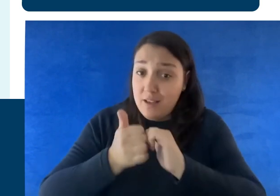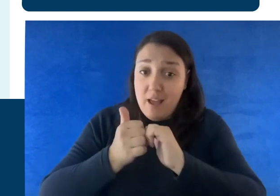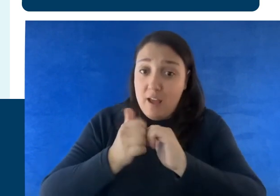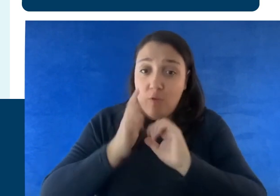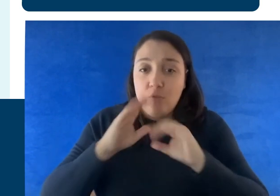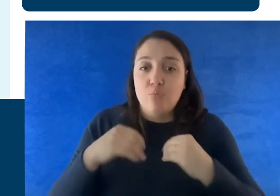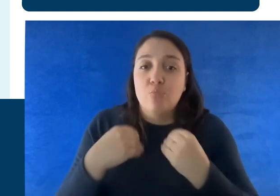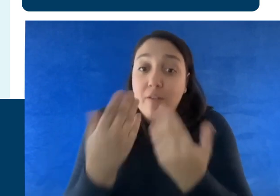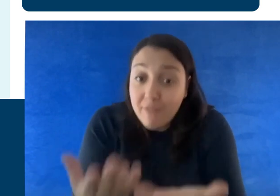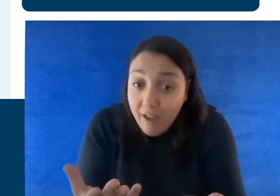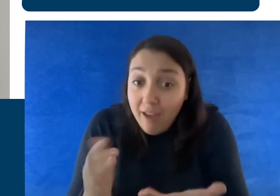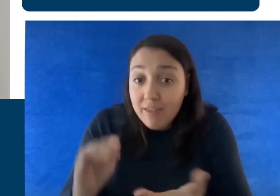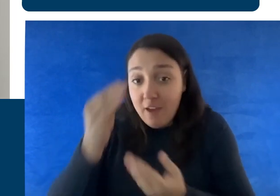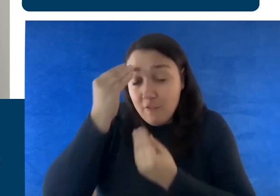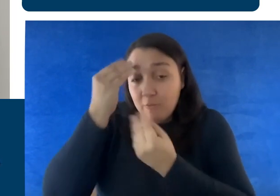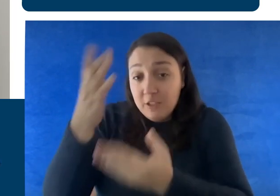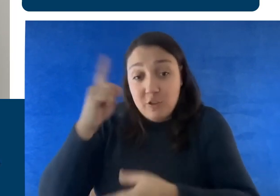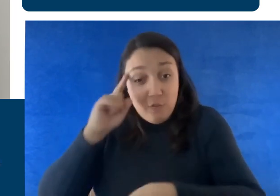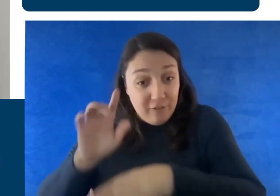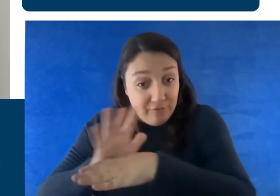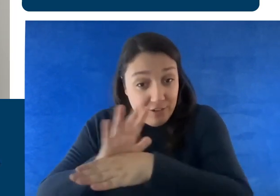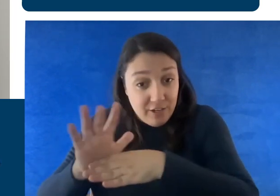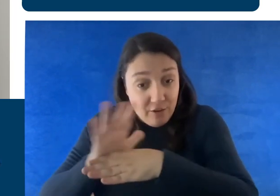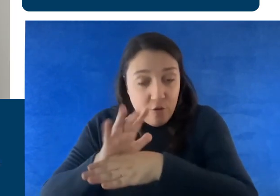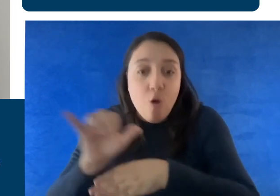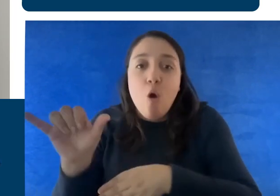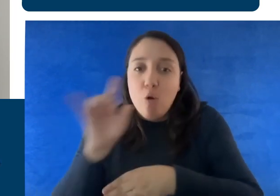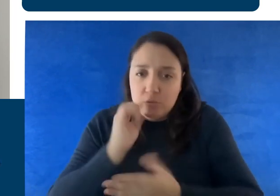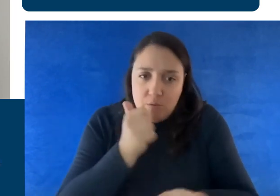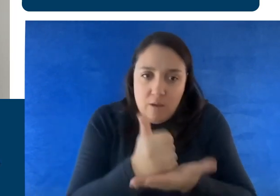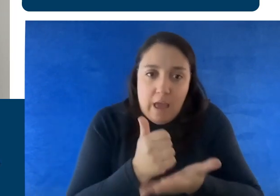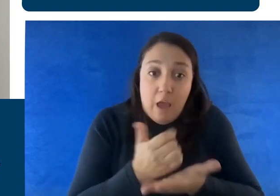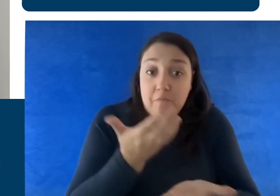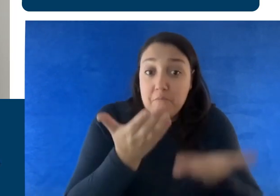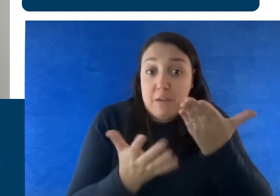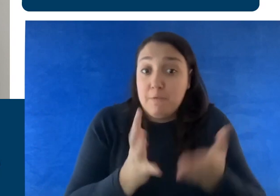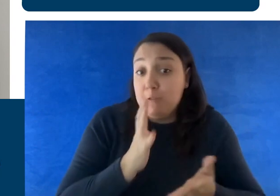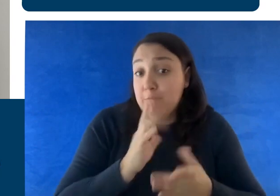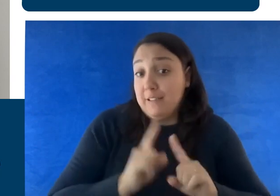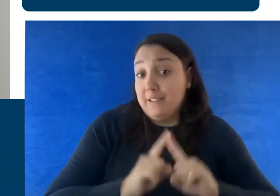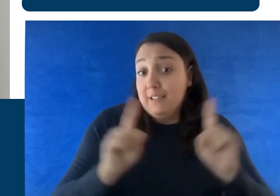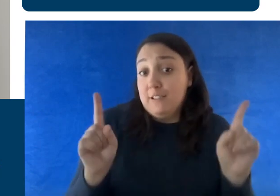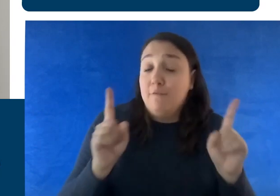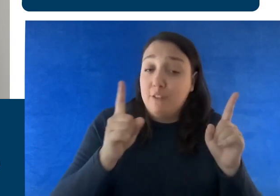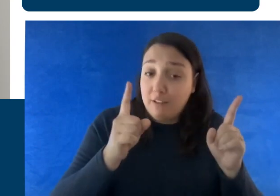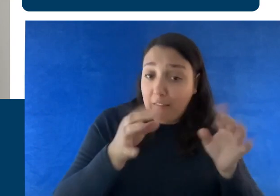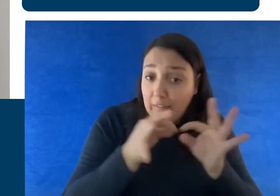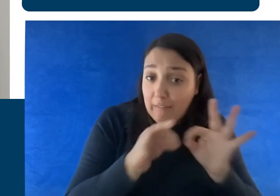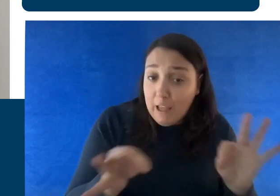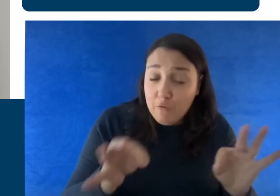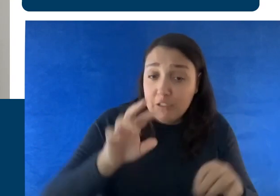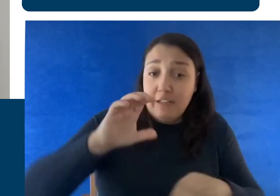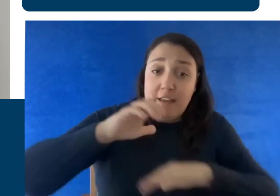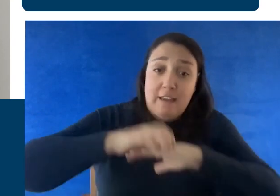or subtitles for videos. It can also be helpful for people who speak English as a second language and may benefit from reading